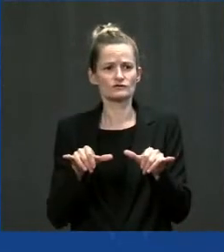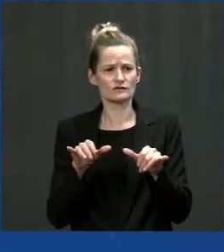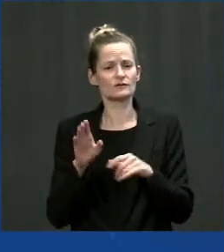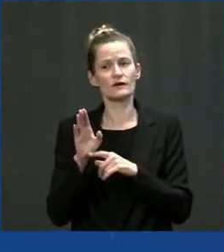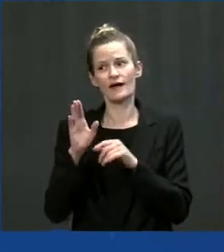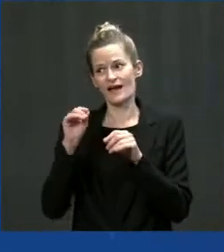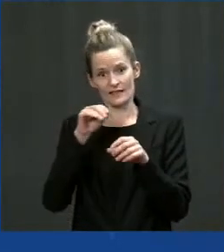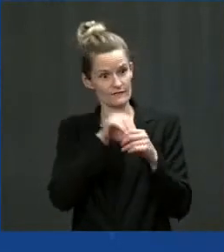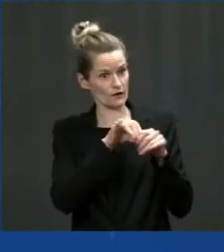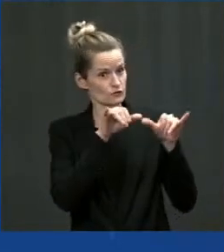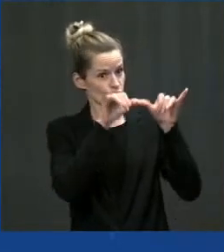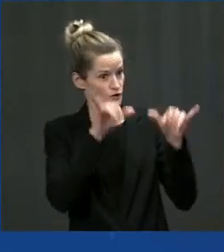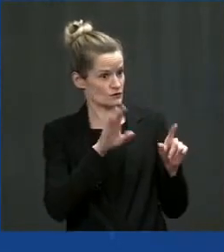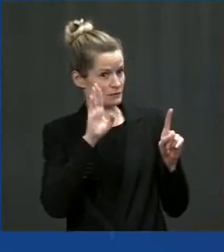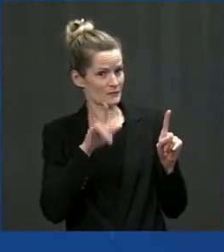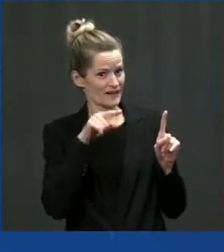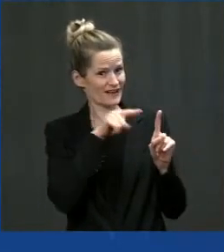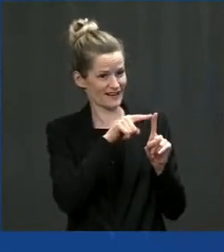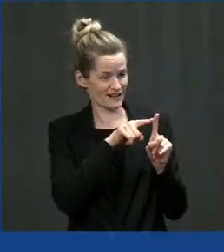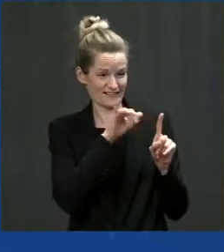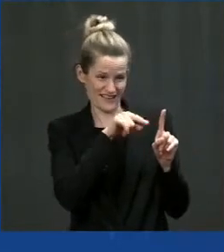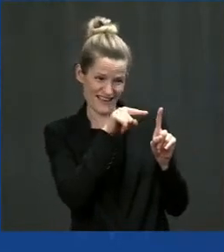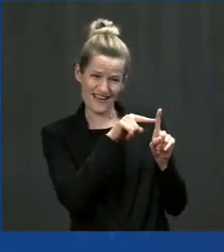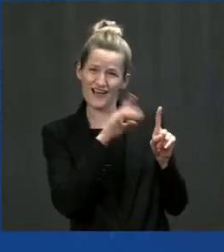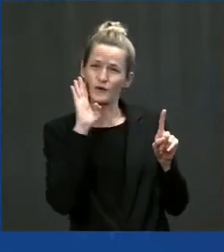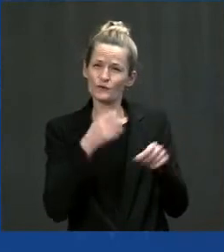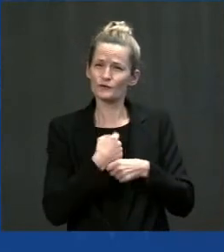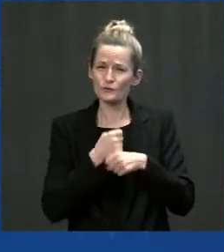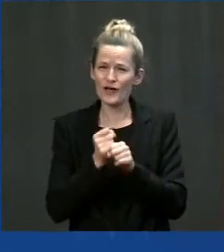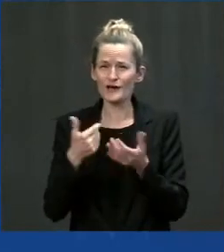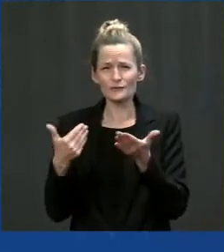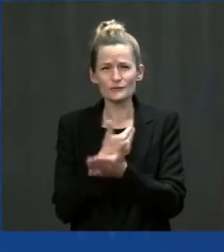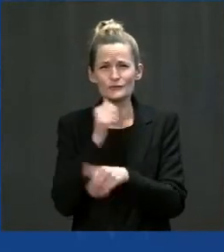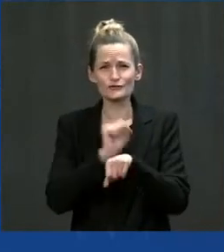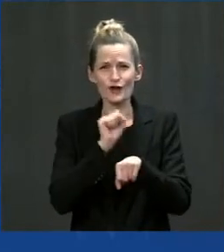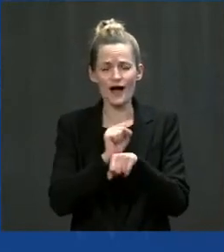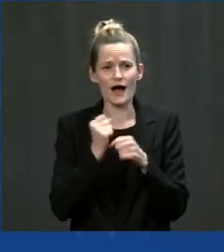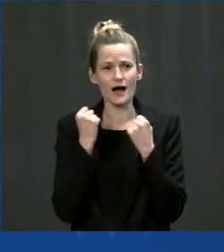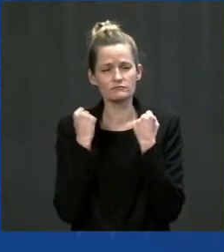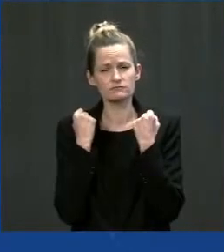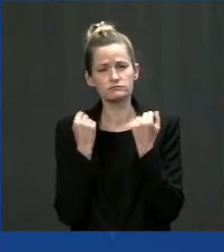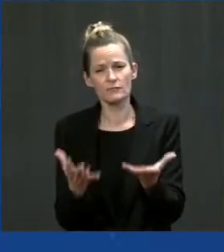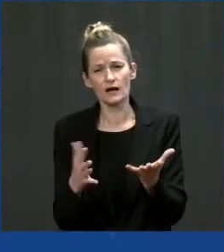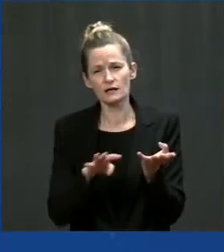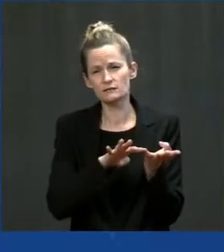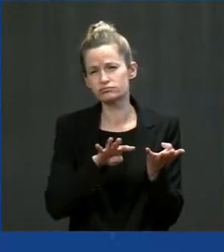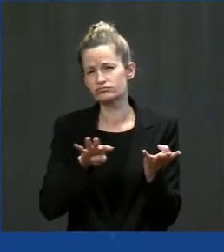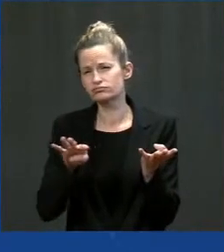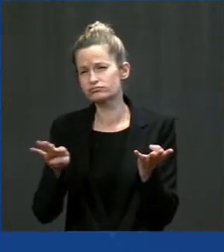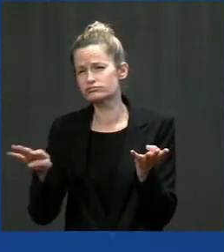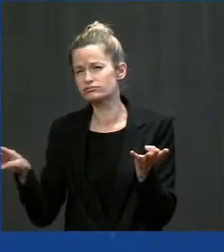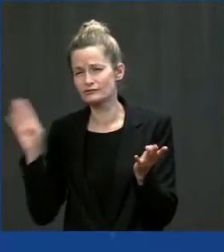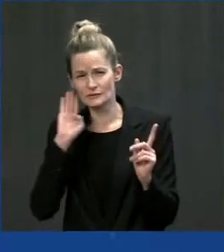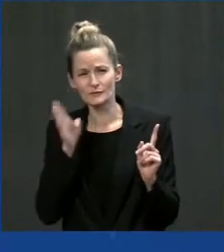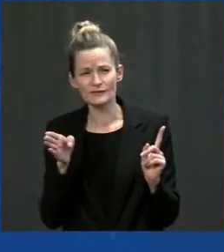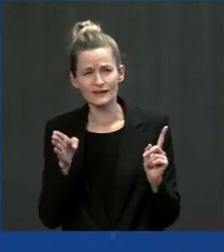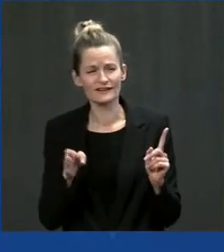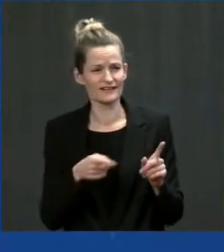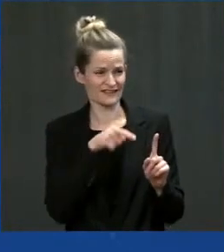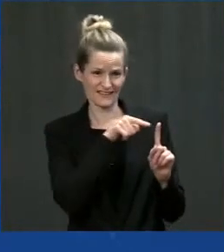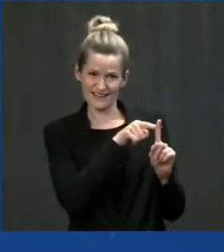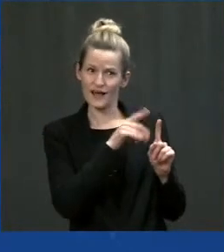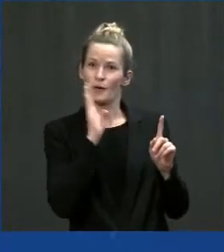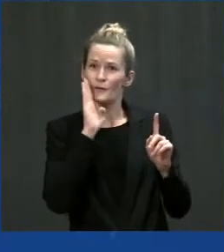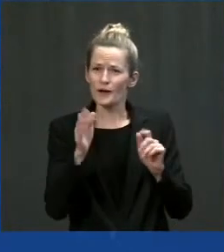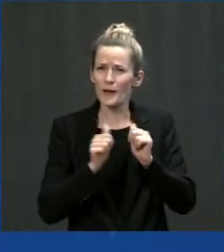path to win the 21st century global economy. And we're in competition with many other nations. It makes key investments to